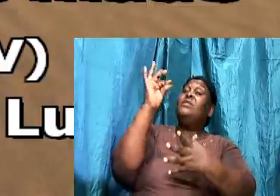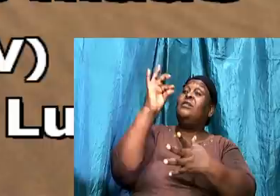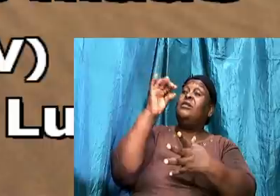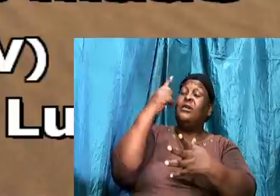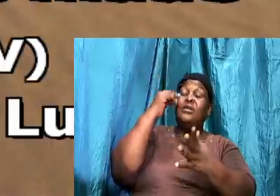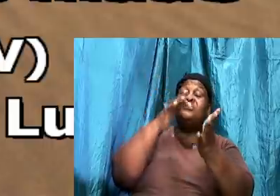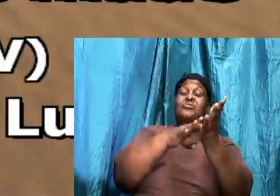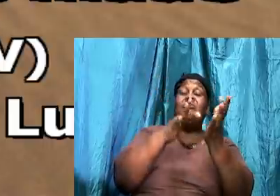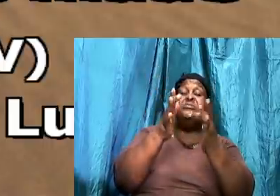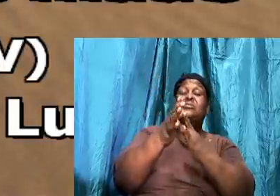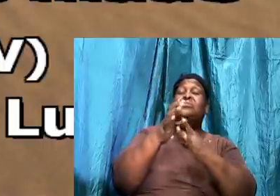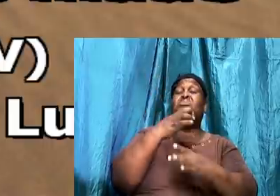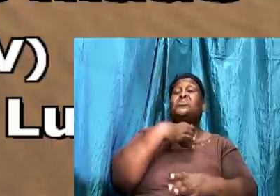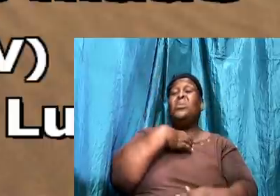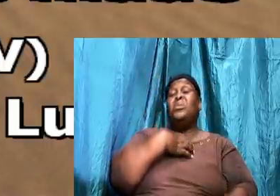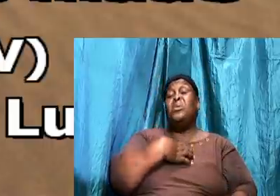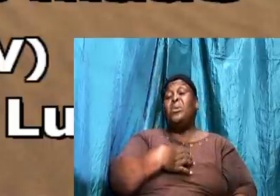hungry.